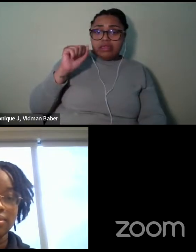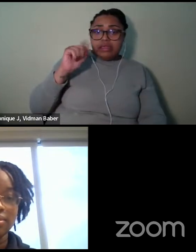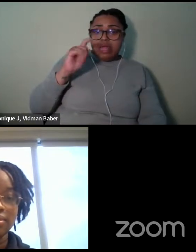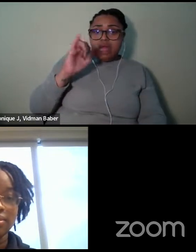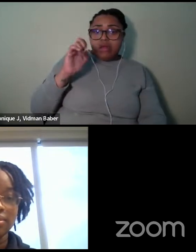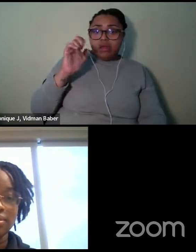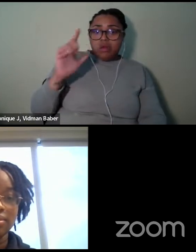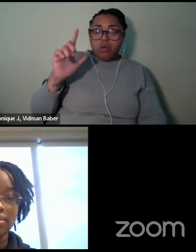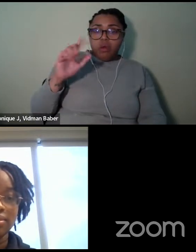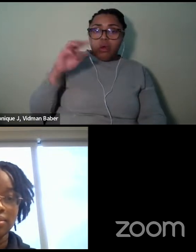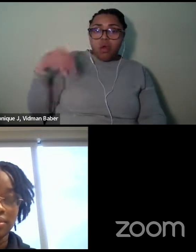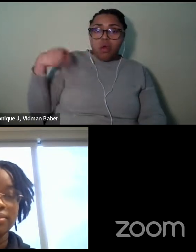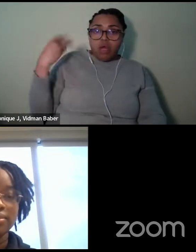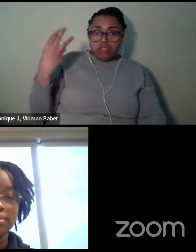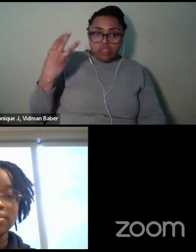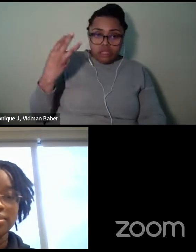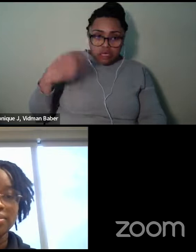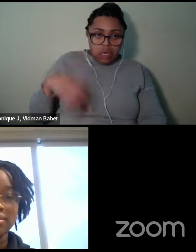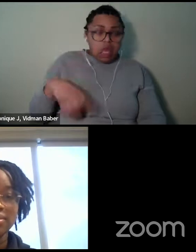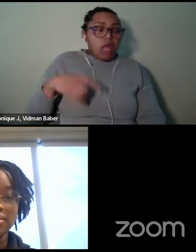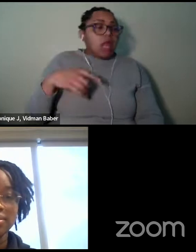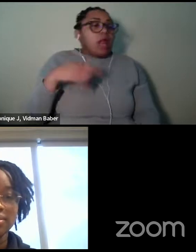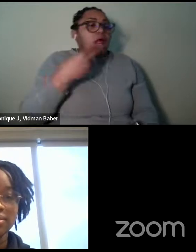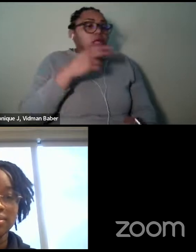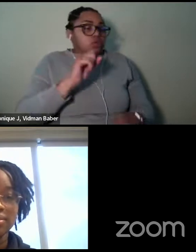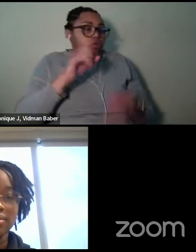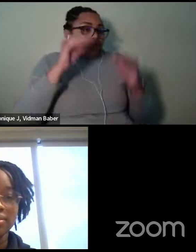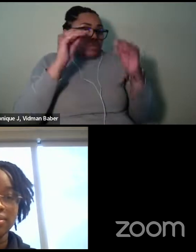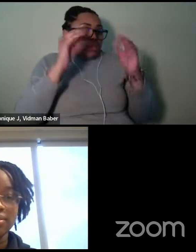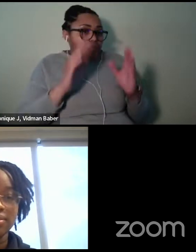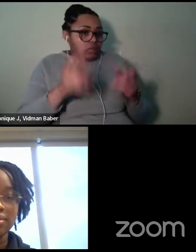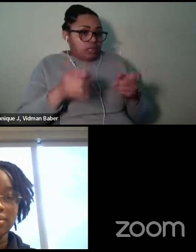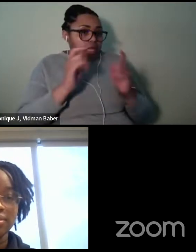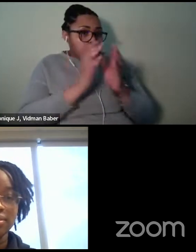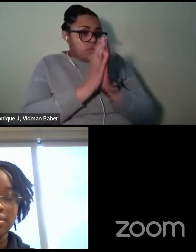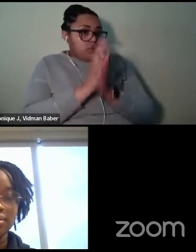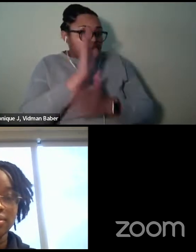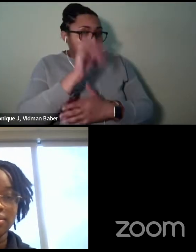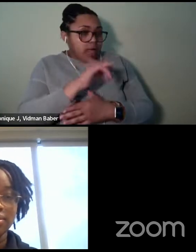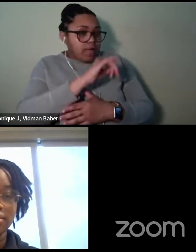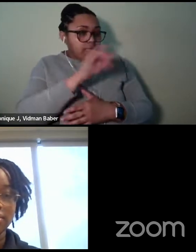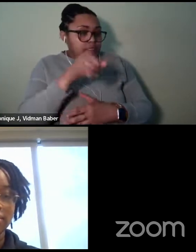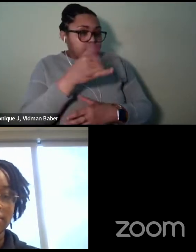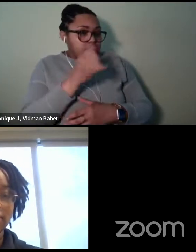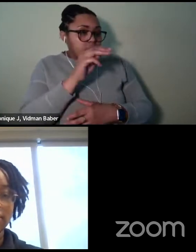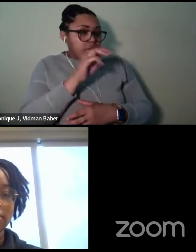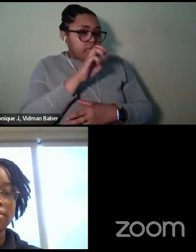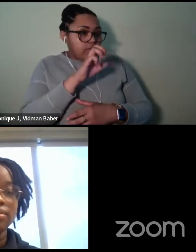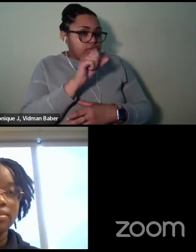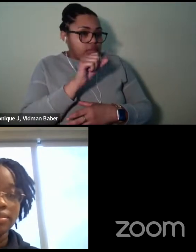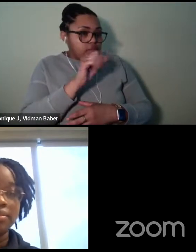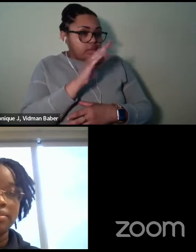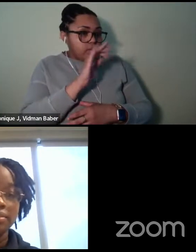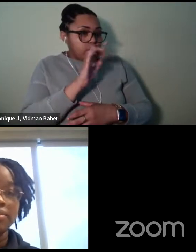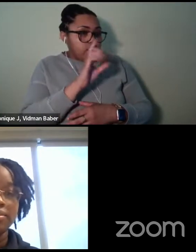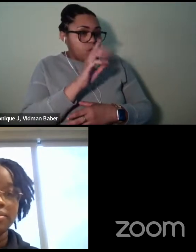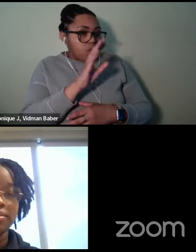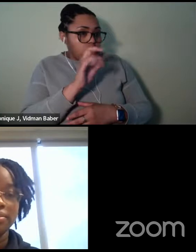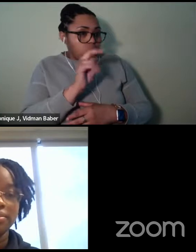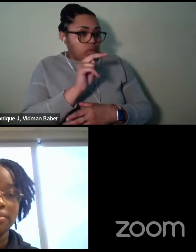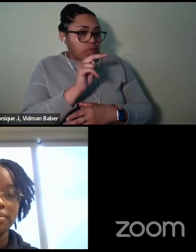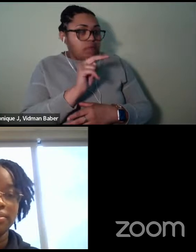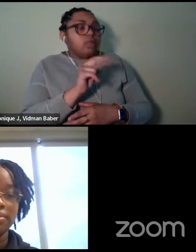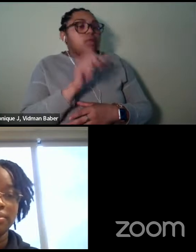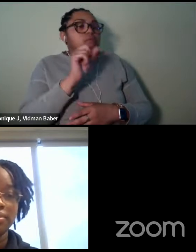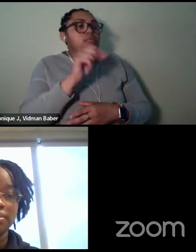by James, James Baldwin. And so that was the first other than Malcolm X, the first black writer, I think I read. And so,